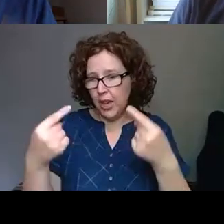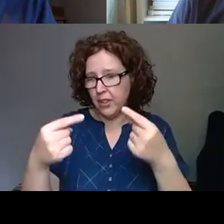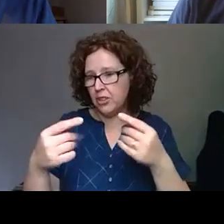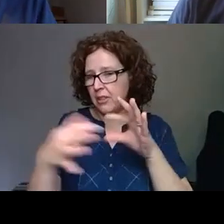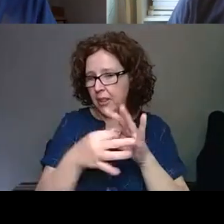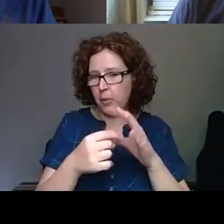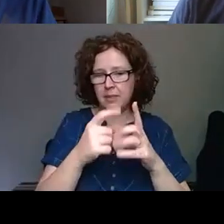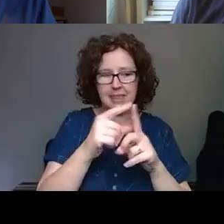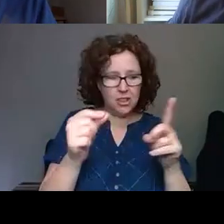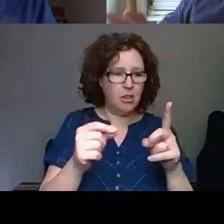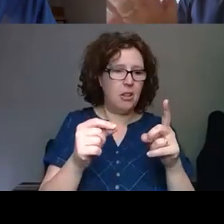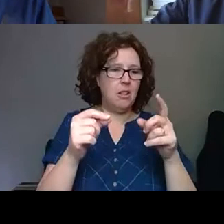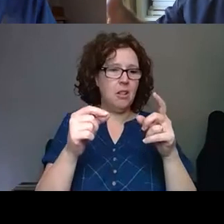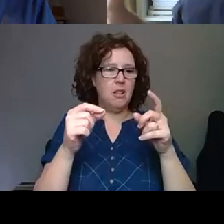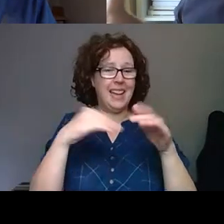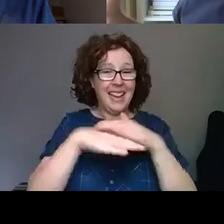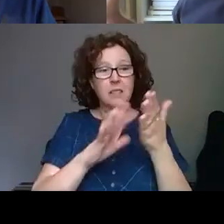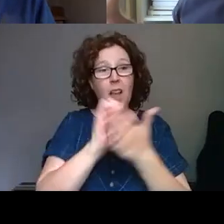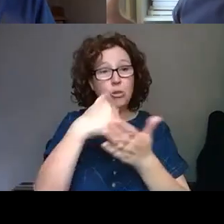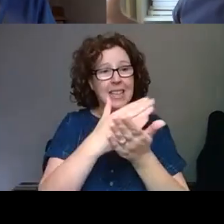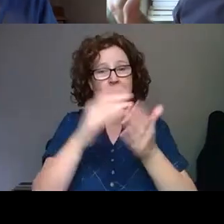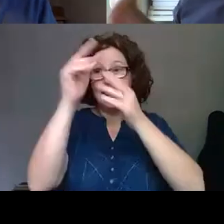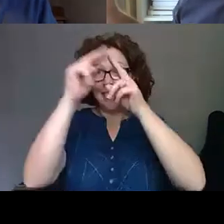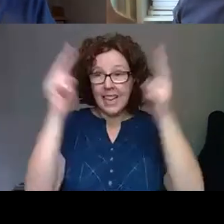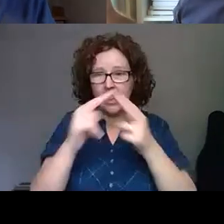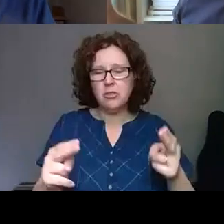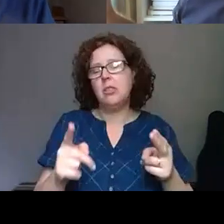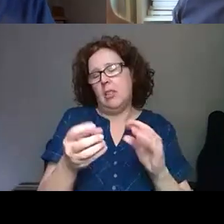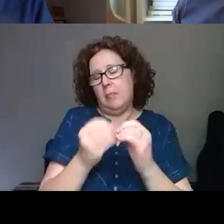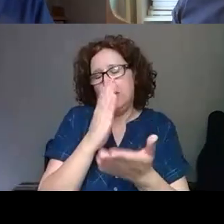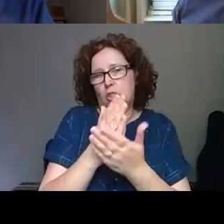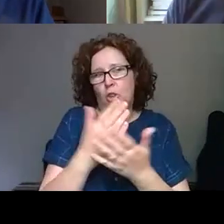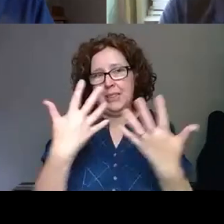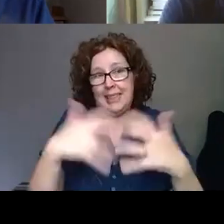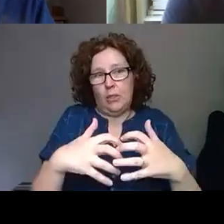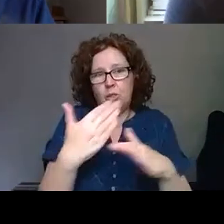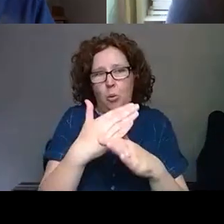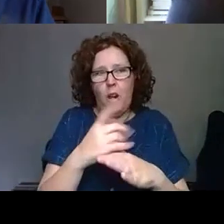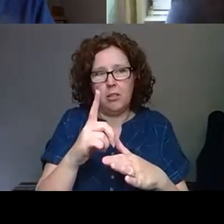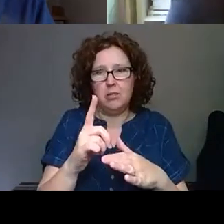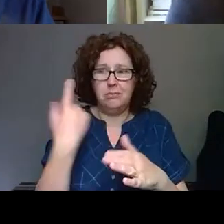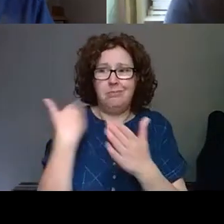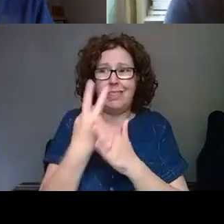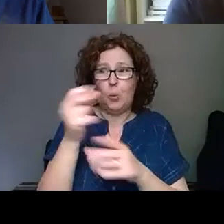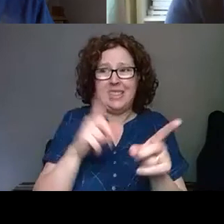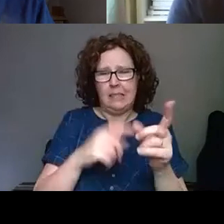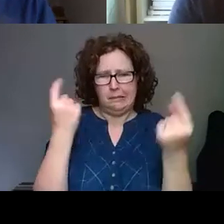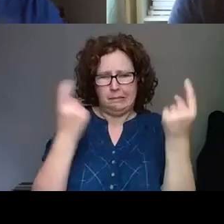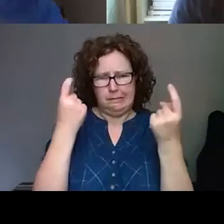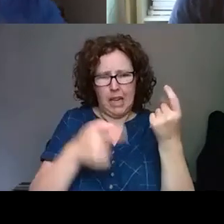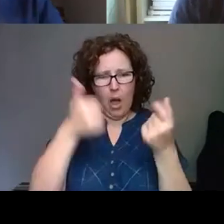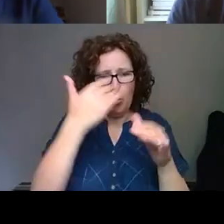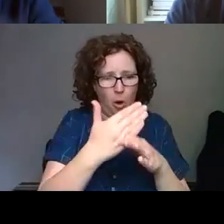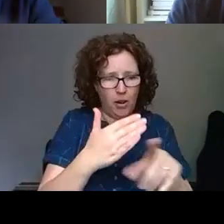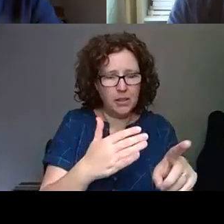sector internationally is not just making the technology work which we spent 20 years figuring out how to do not just understanding the business